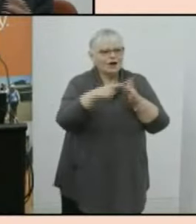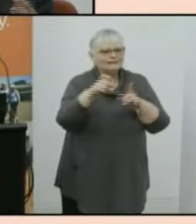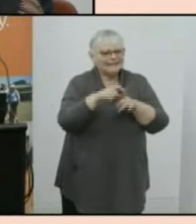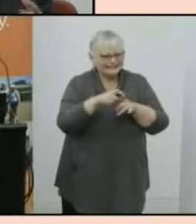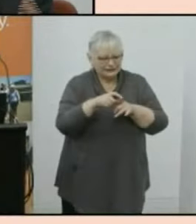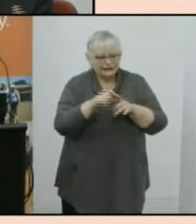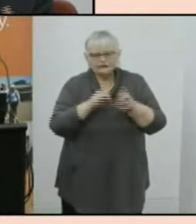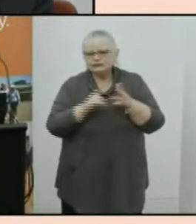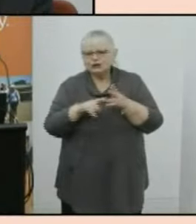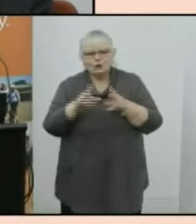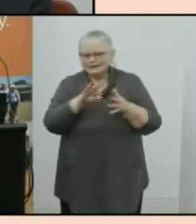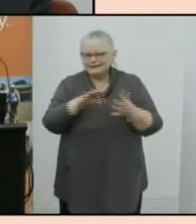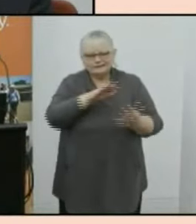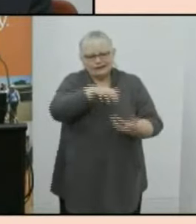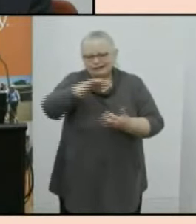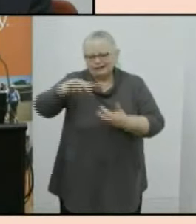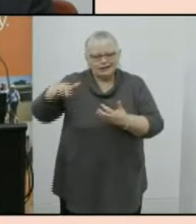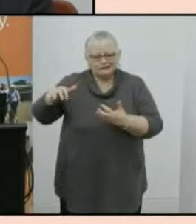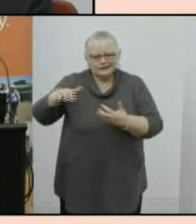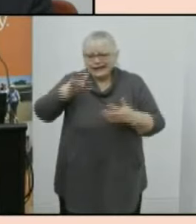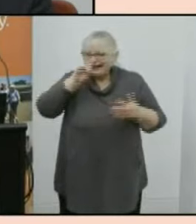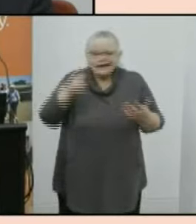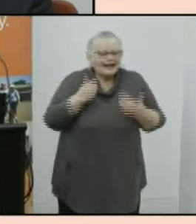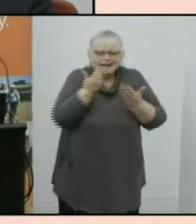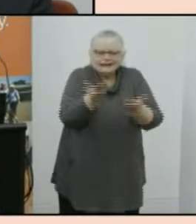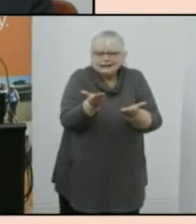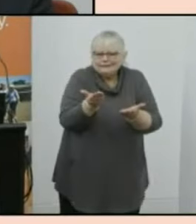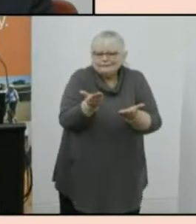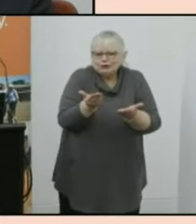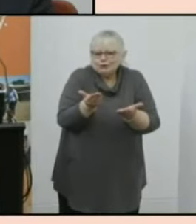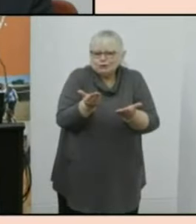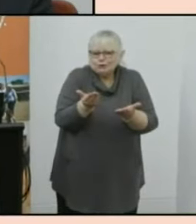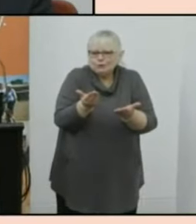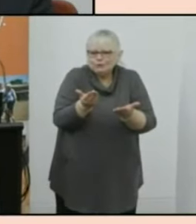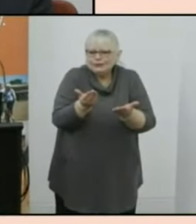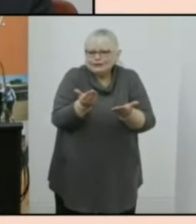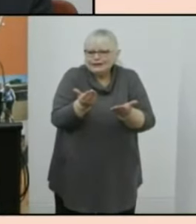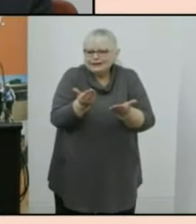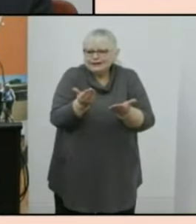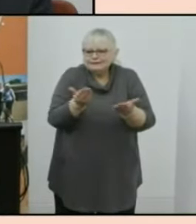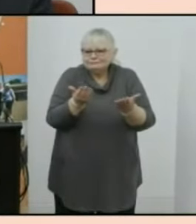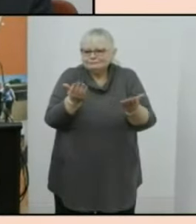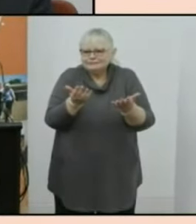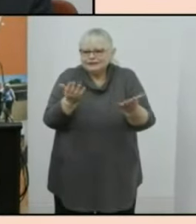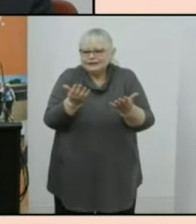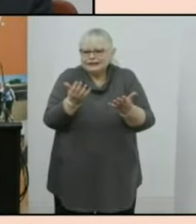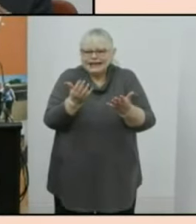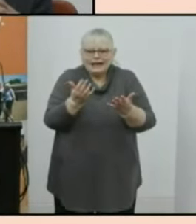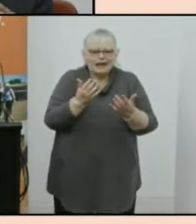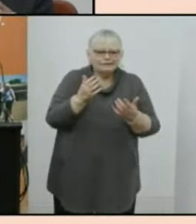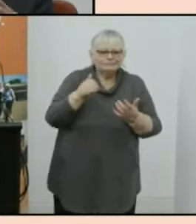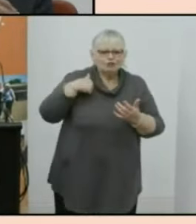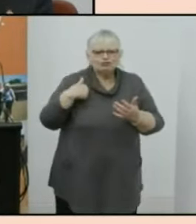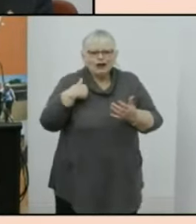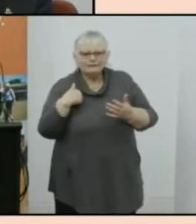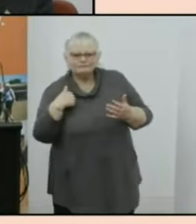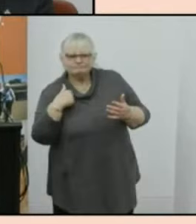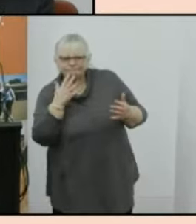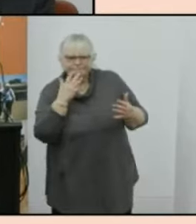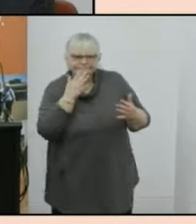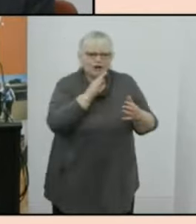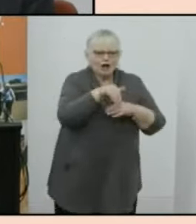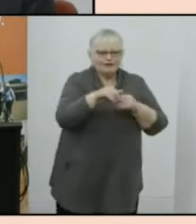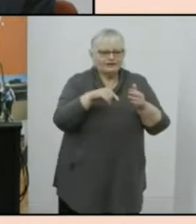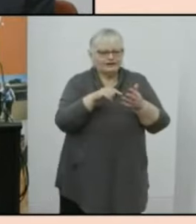and therefore it does not collect it can't give you uh a a an estimate of the prop of the trans